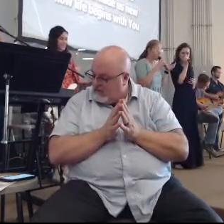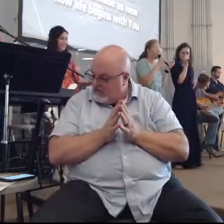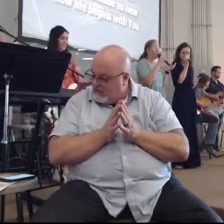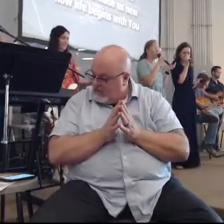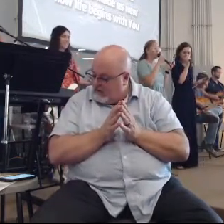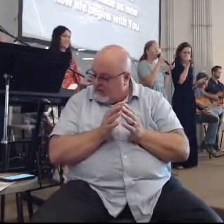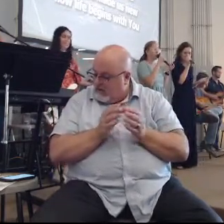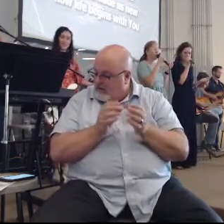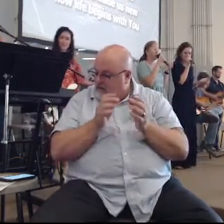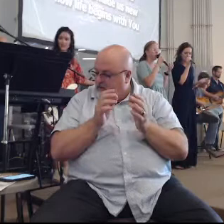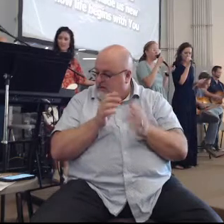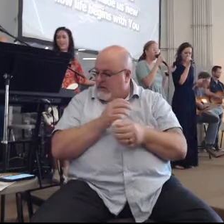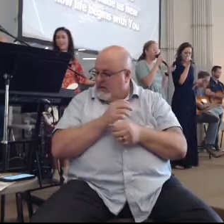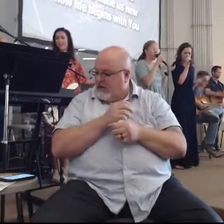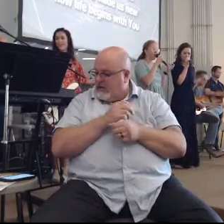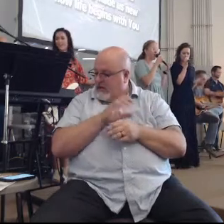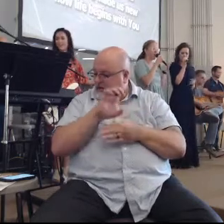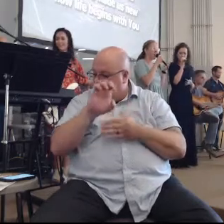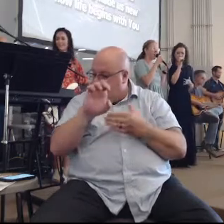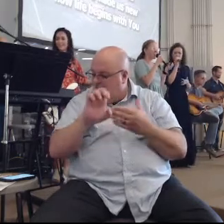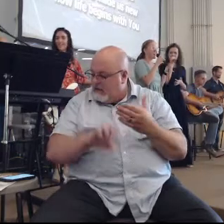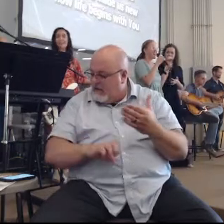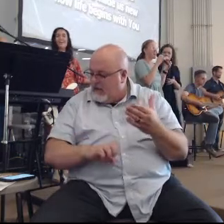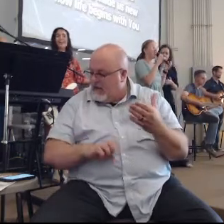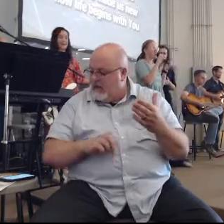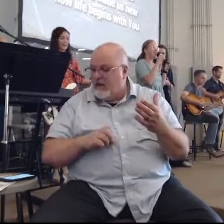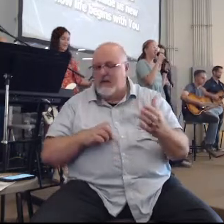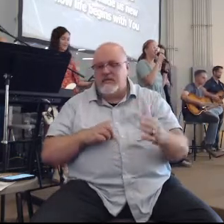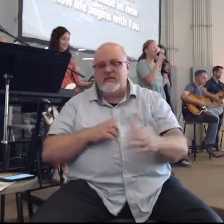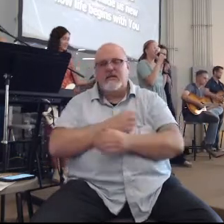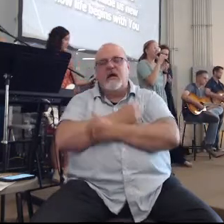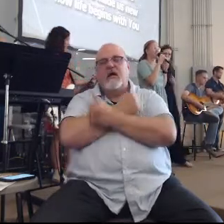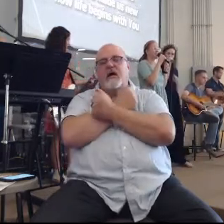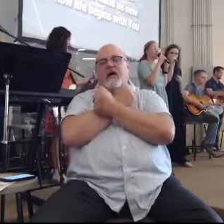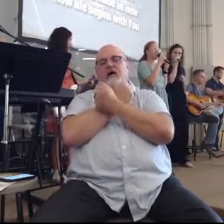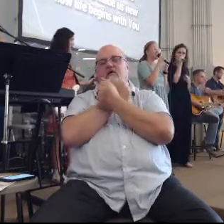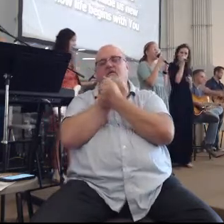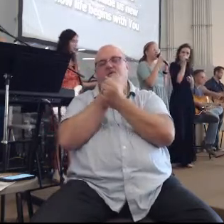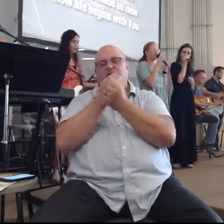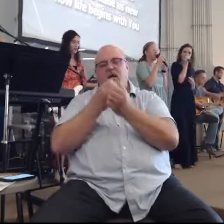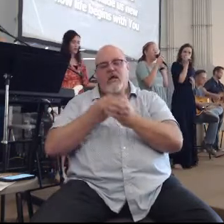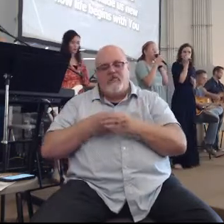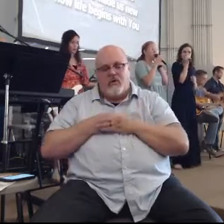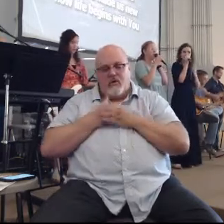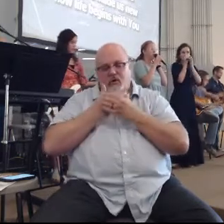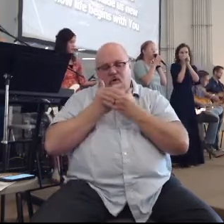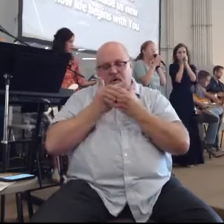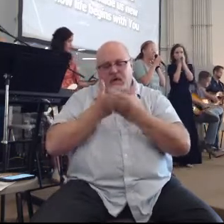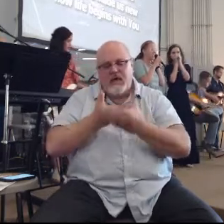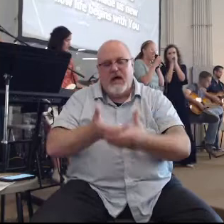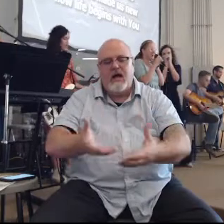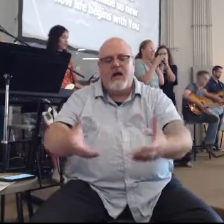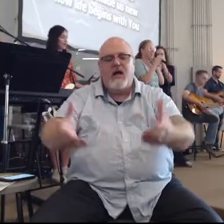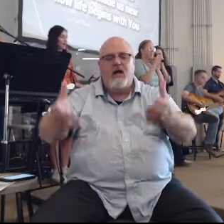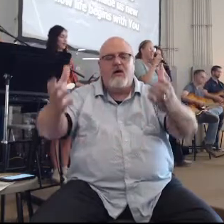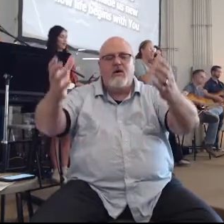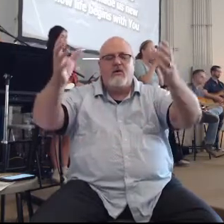Is your endless love pouring